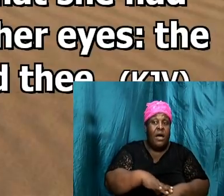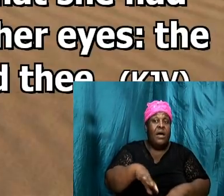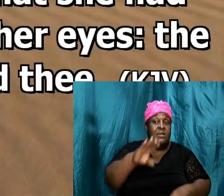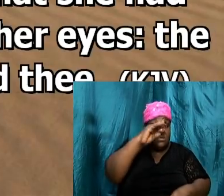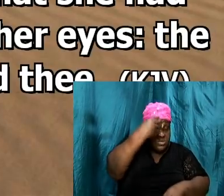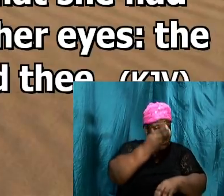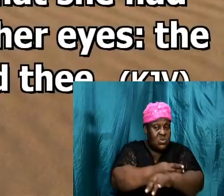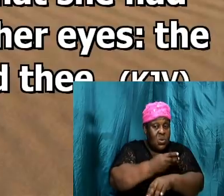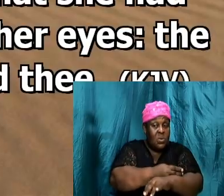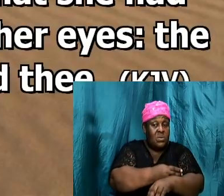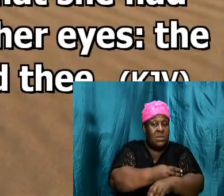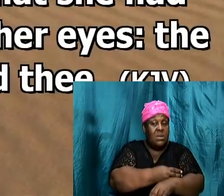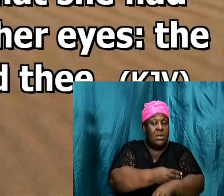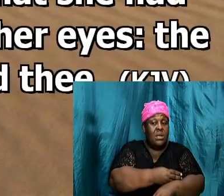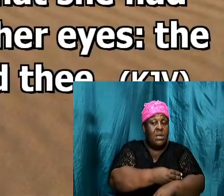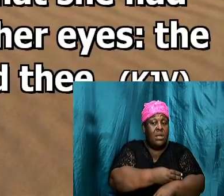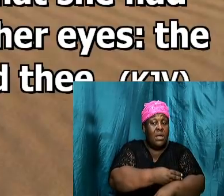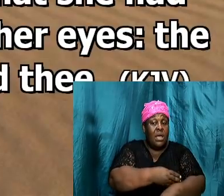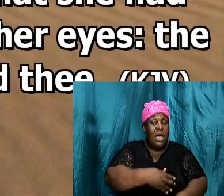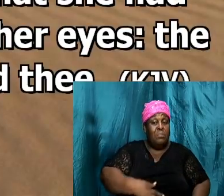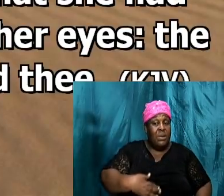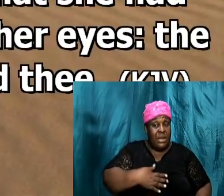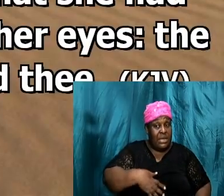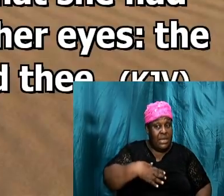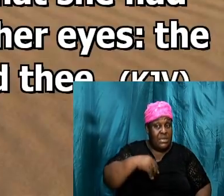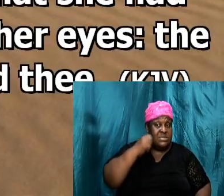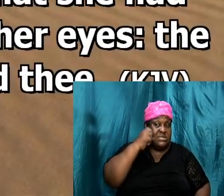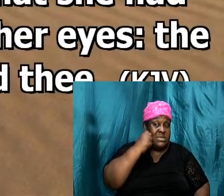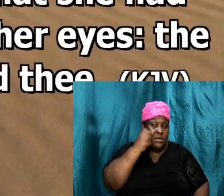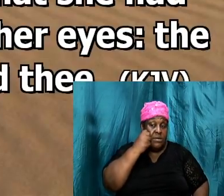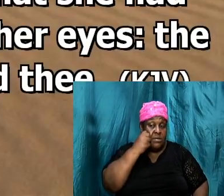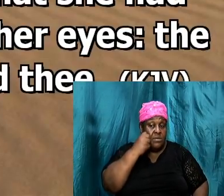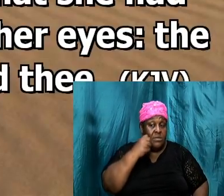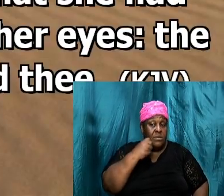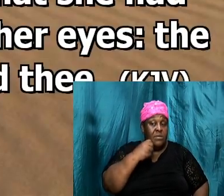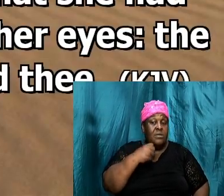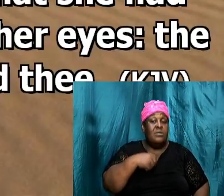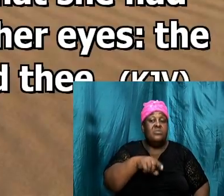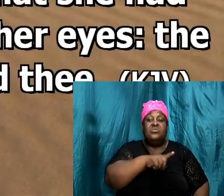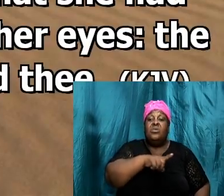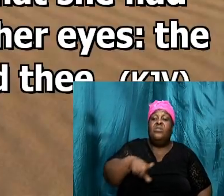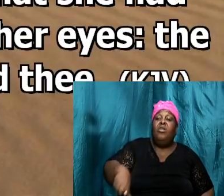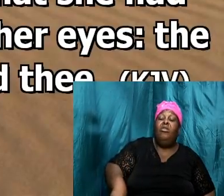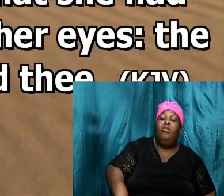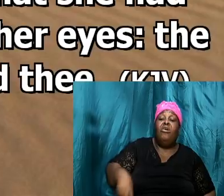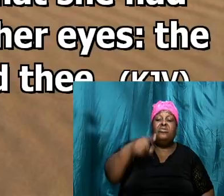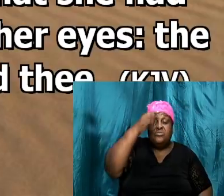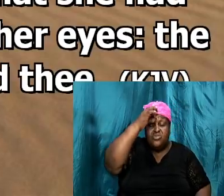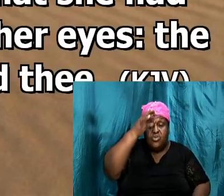so the wife said the Lord judge between me and thee